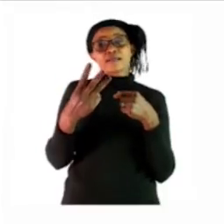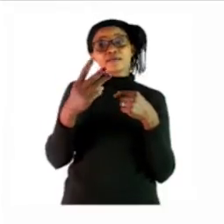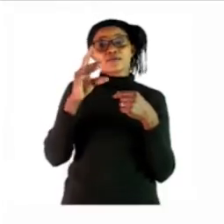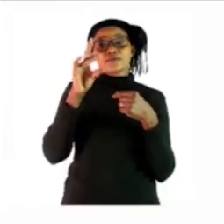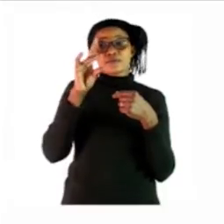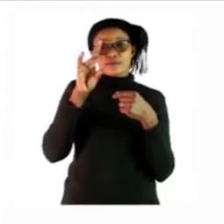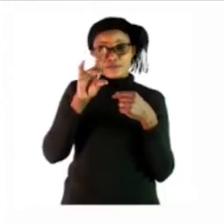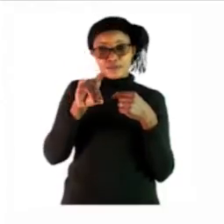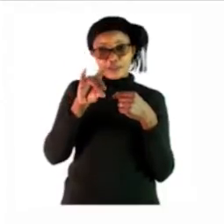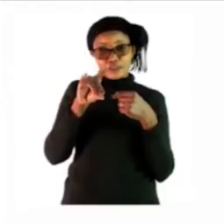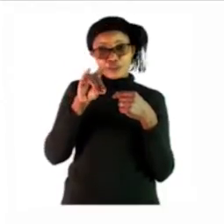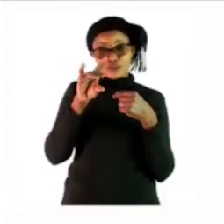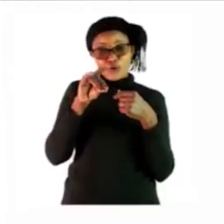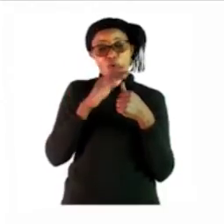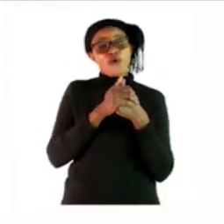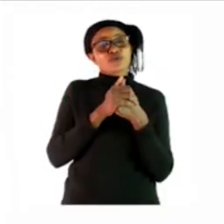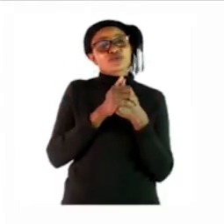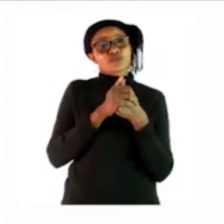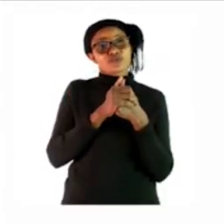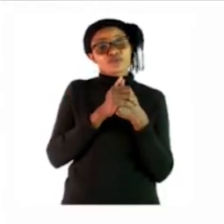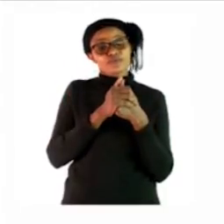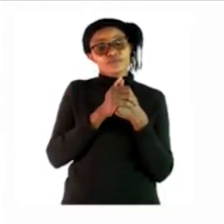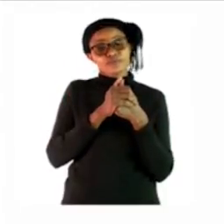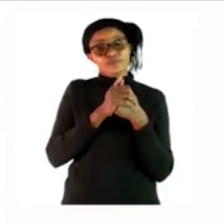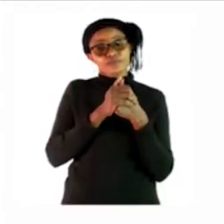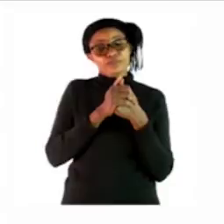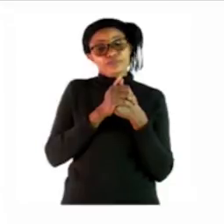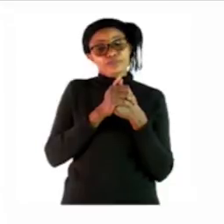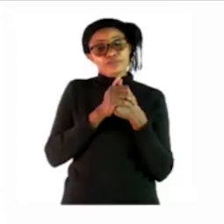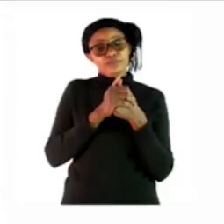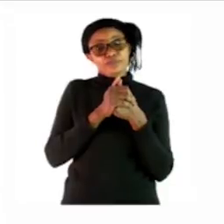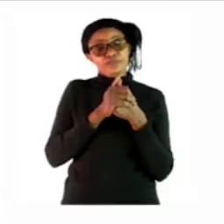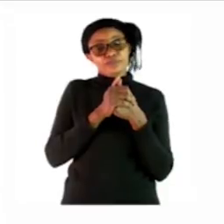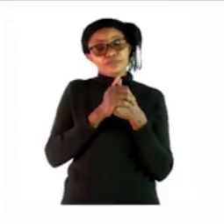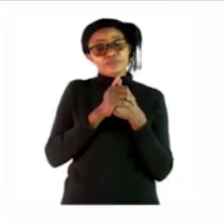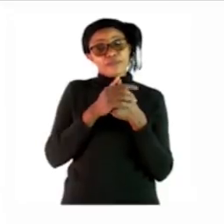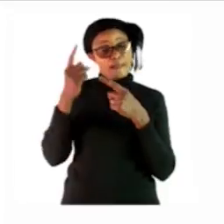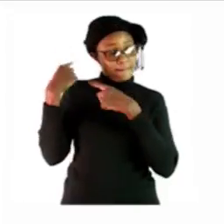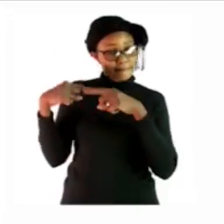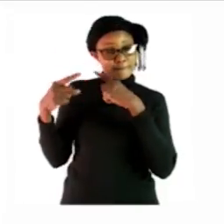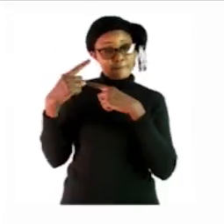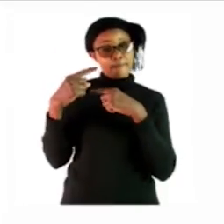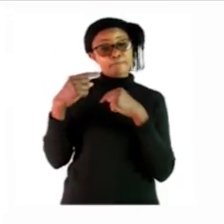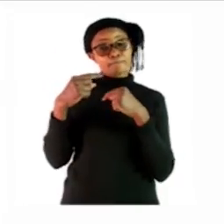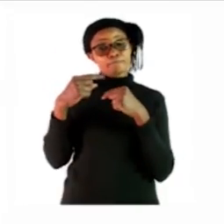draw three dogs I'm going to repeat myself again